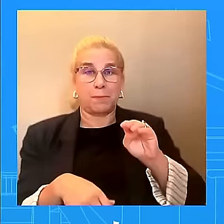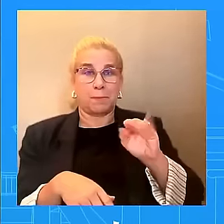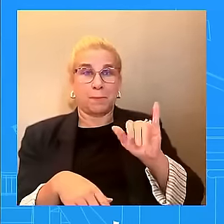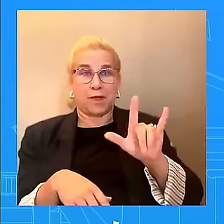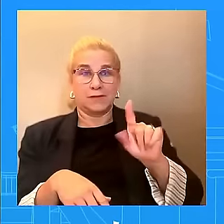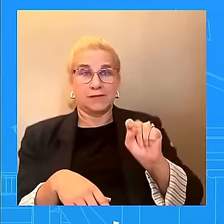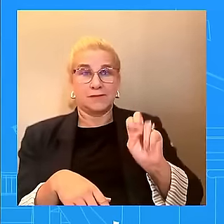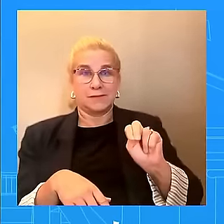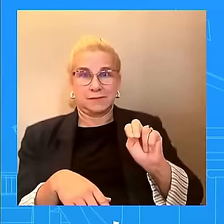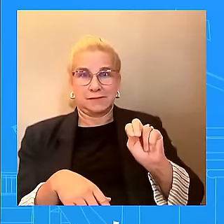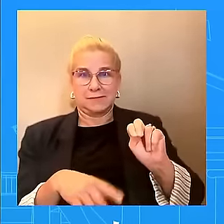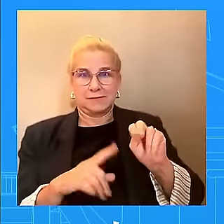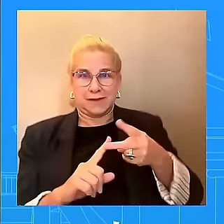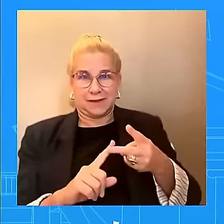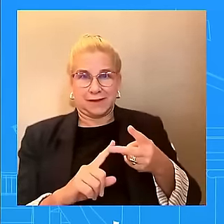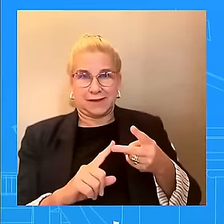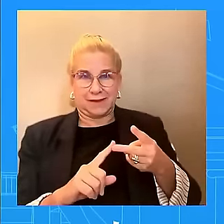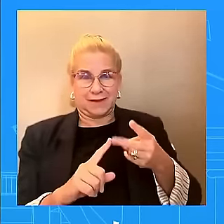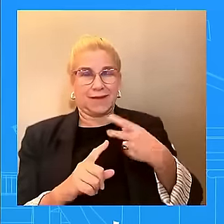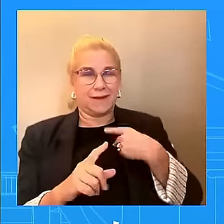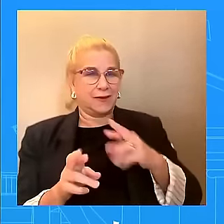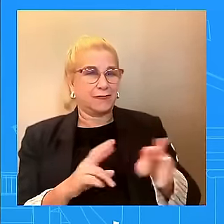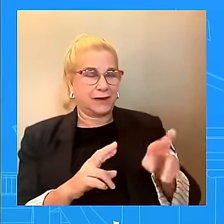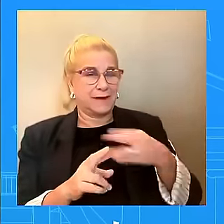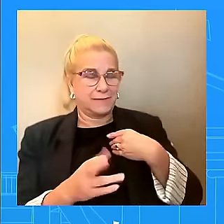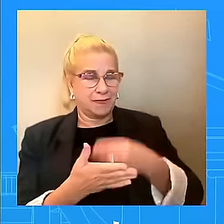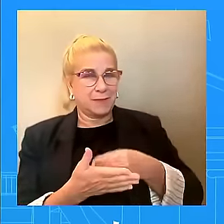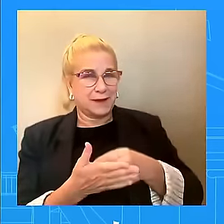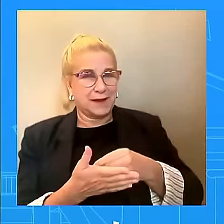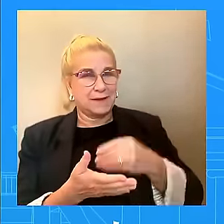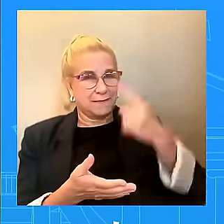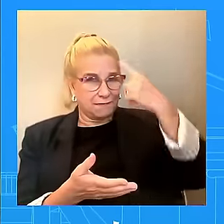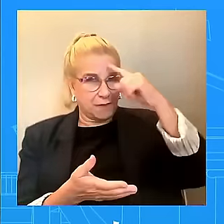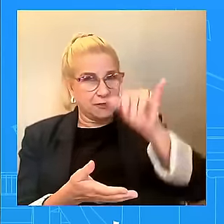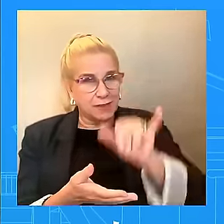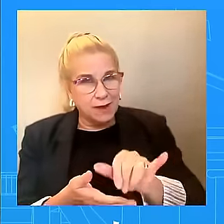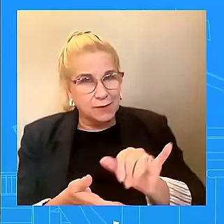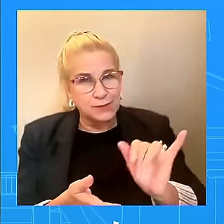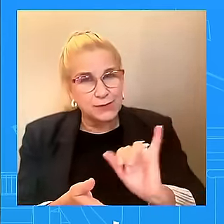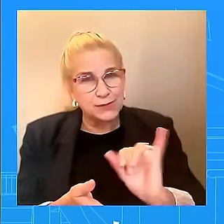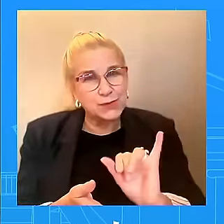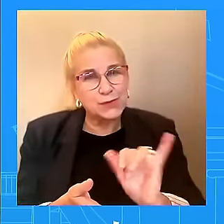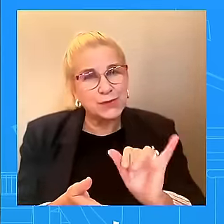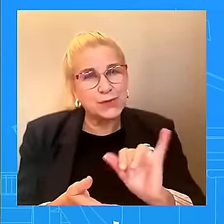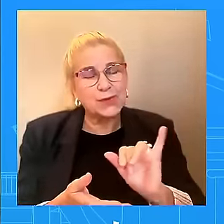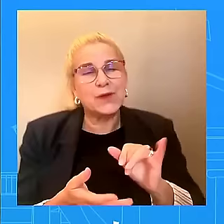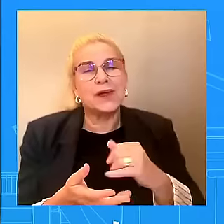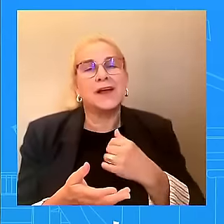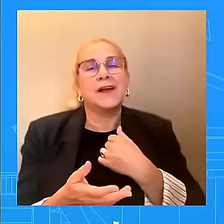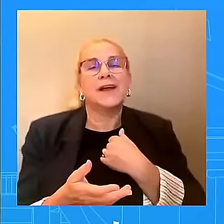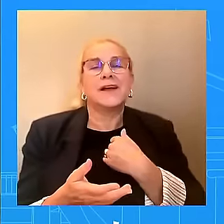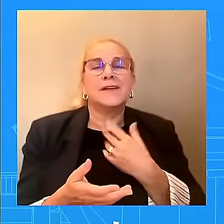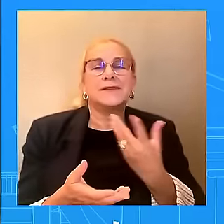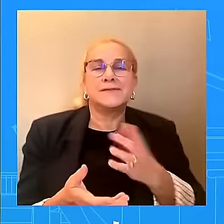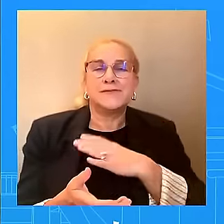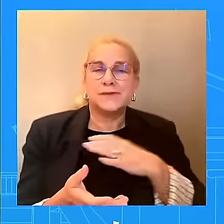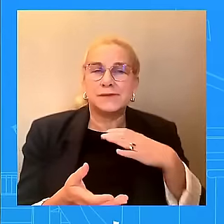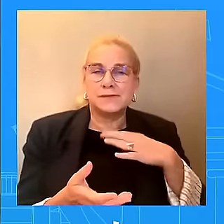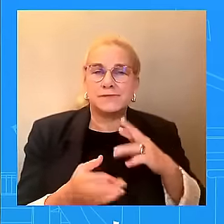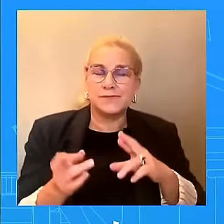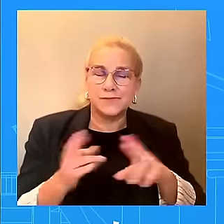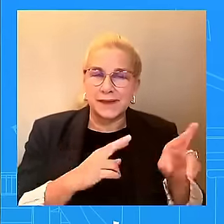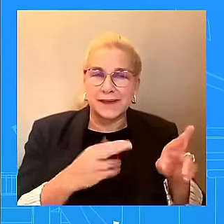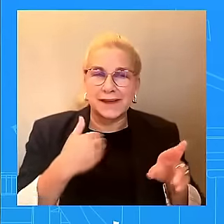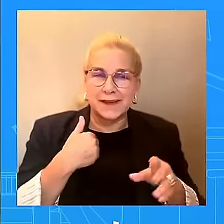to come back and do their job. That's what you're asking me. Congress needs to come back and do their job and provide extra assistance, extra funding to Disaster Relief Fund.